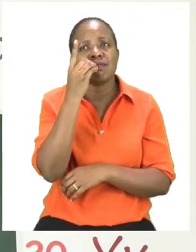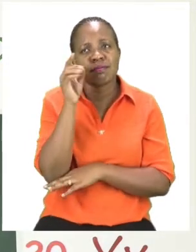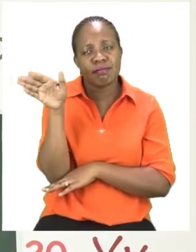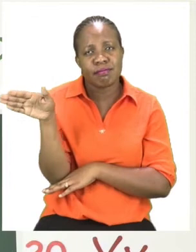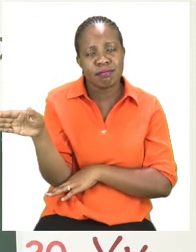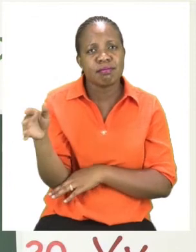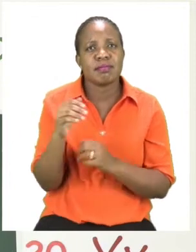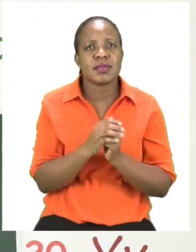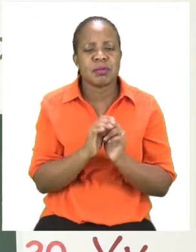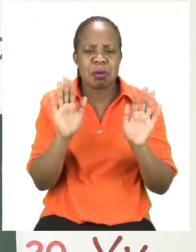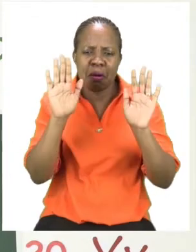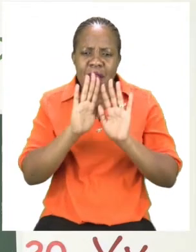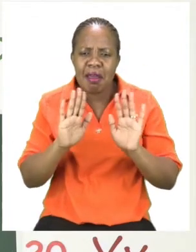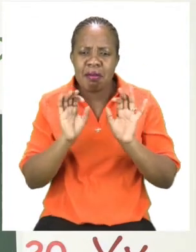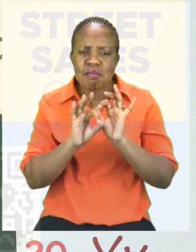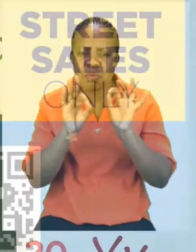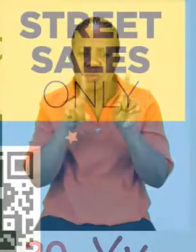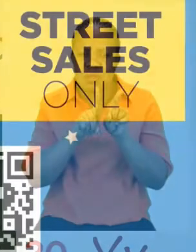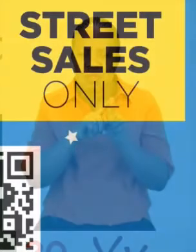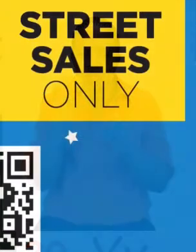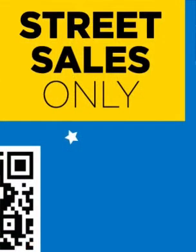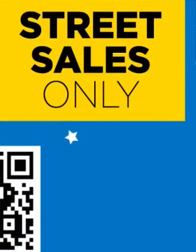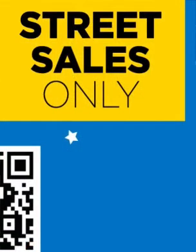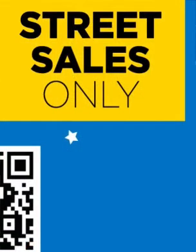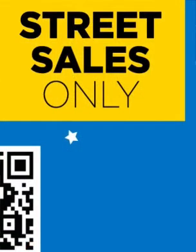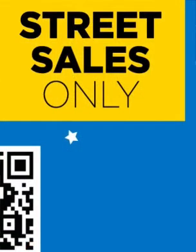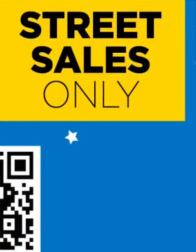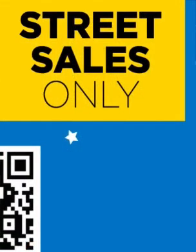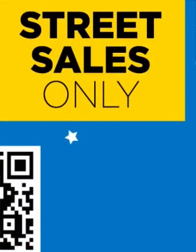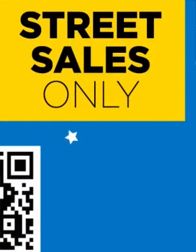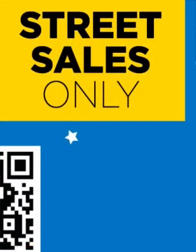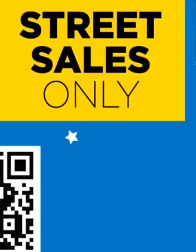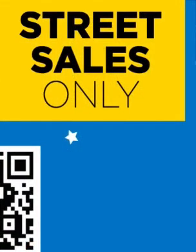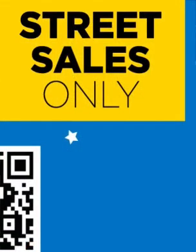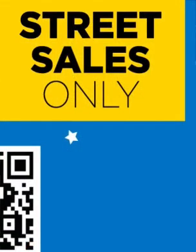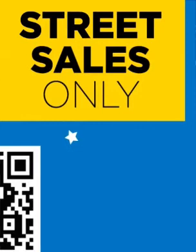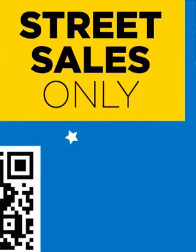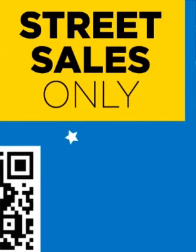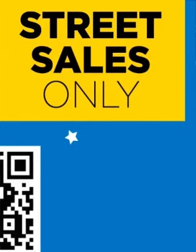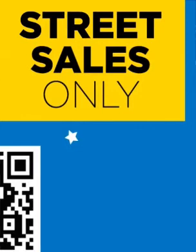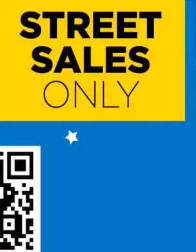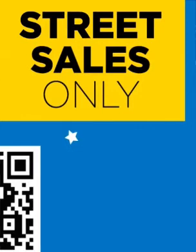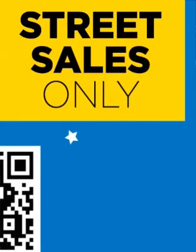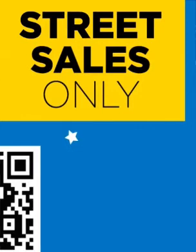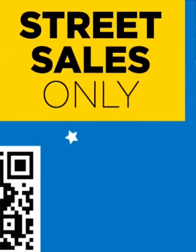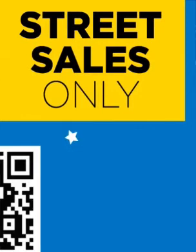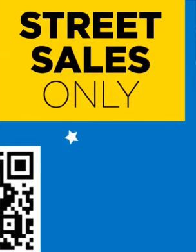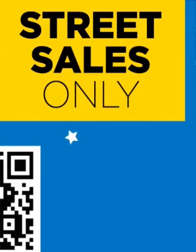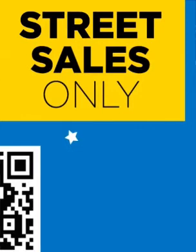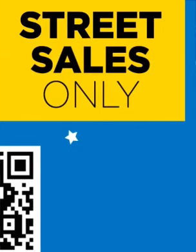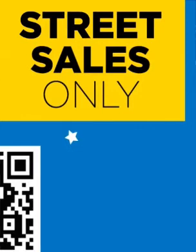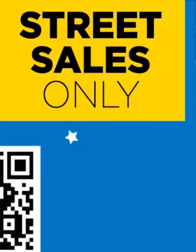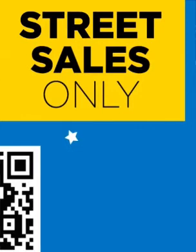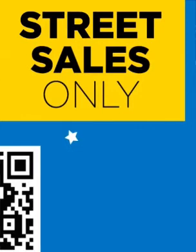now after our short advert break. Follow us on MyZone Facebook, Active Kids to watch your daily lesson and other